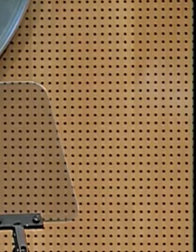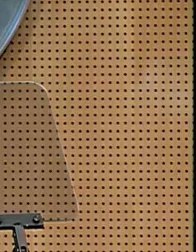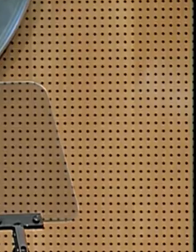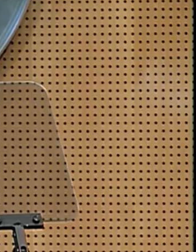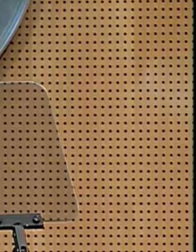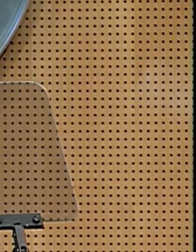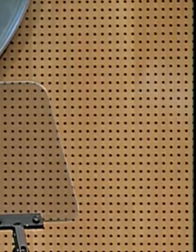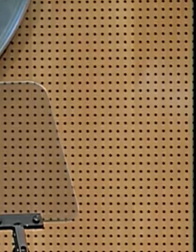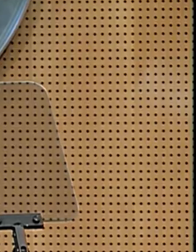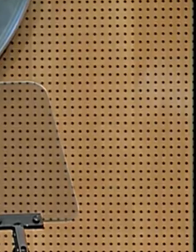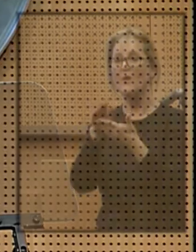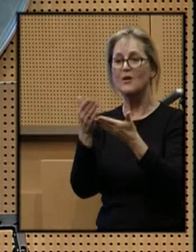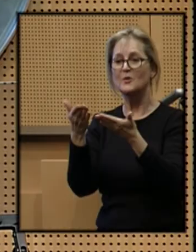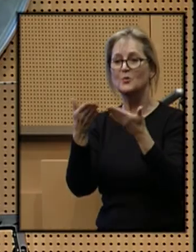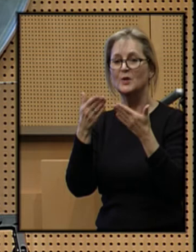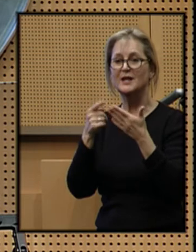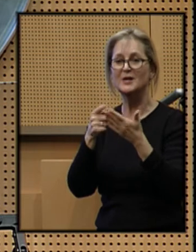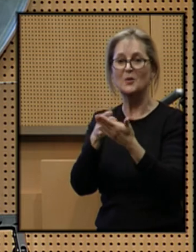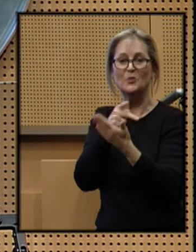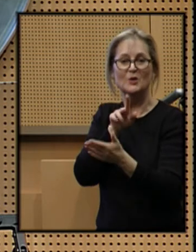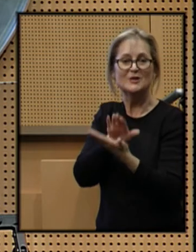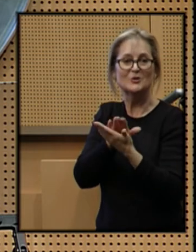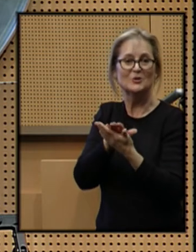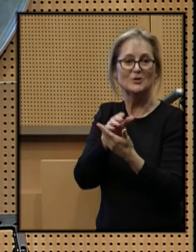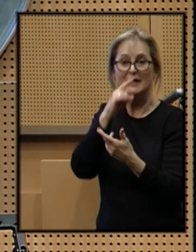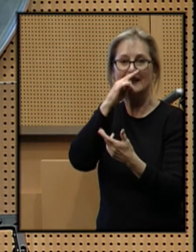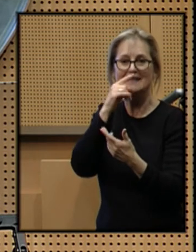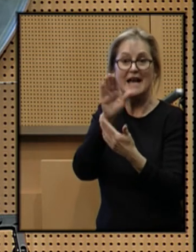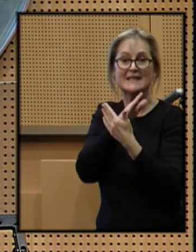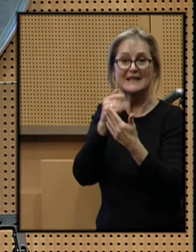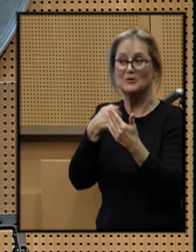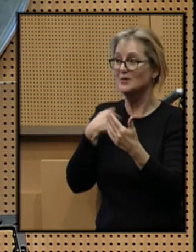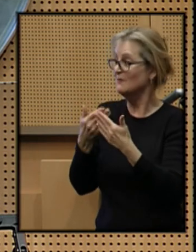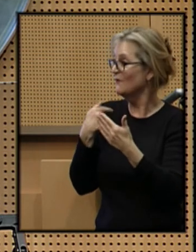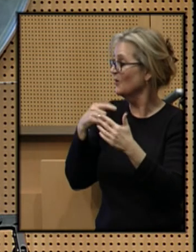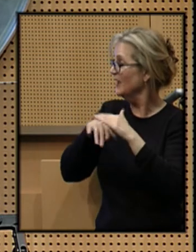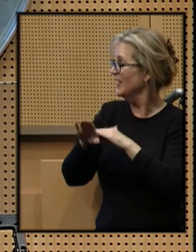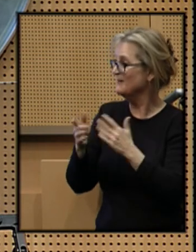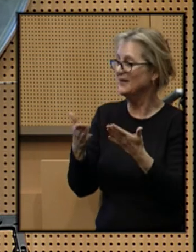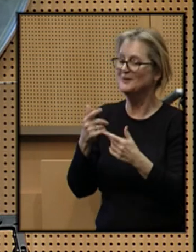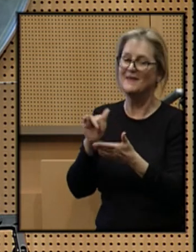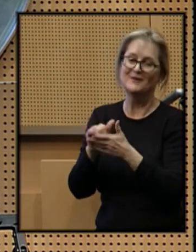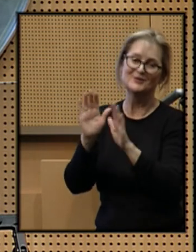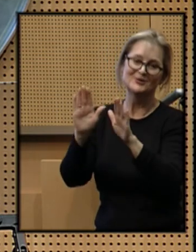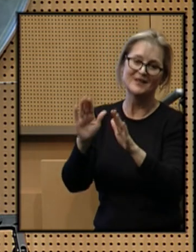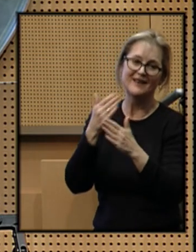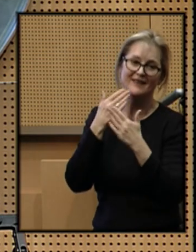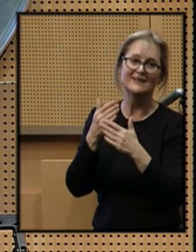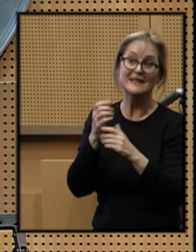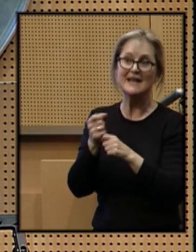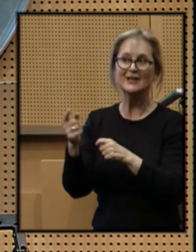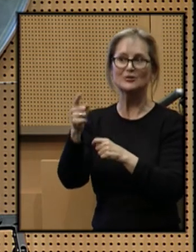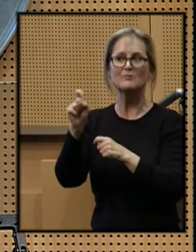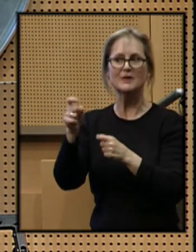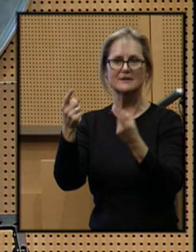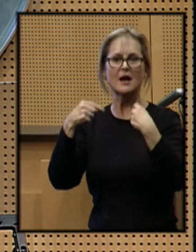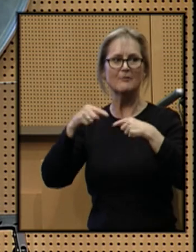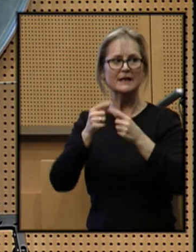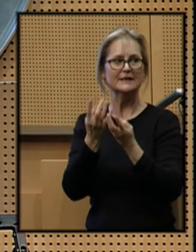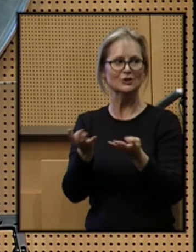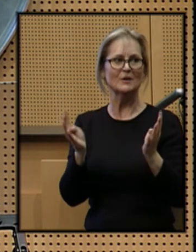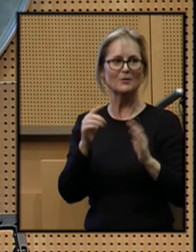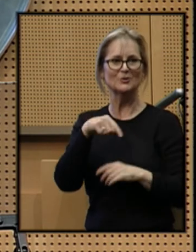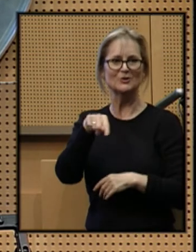I want to thank you all for bringing the preschool kids who sang to us just before we came in here. That was great. Next year, we have to have them in the chambers.